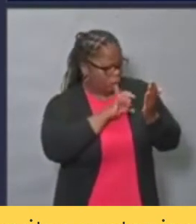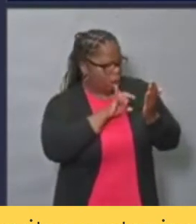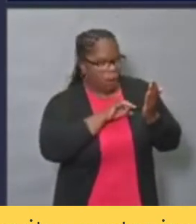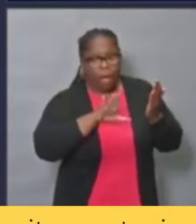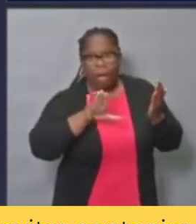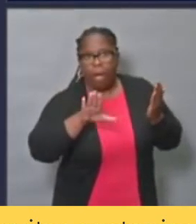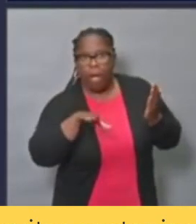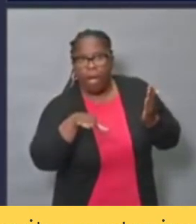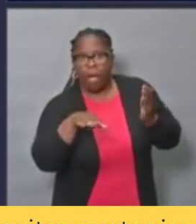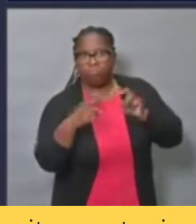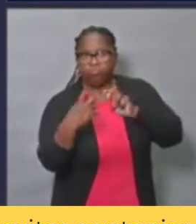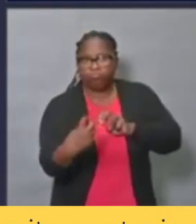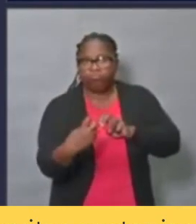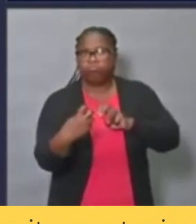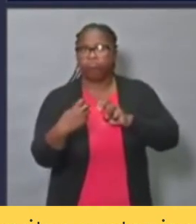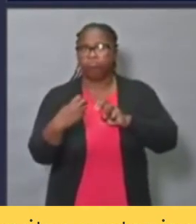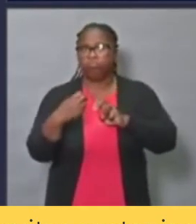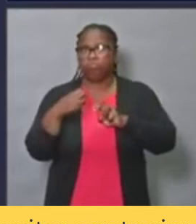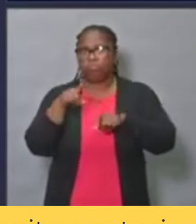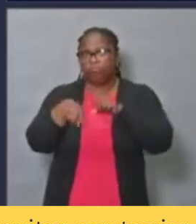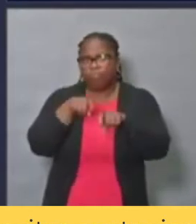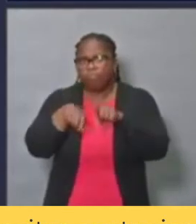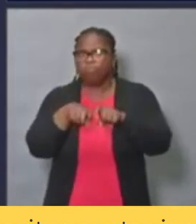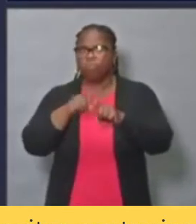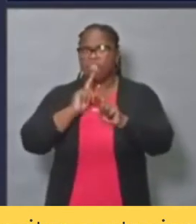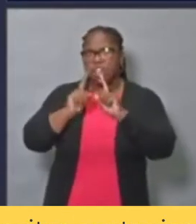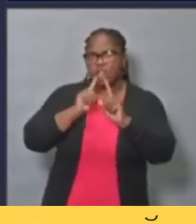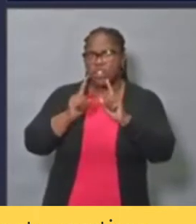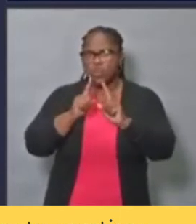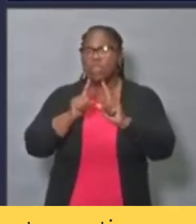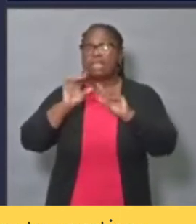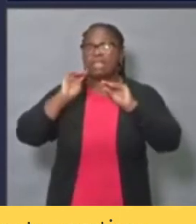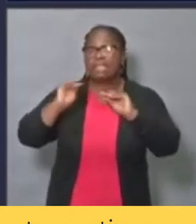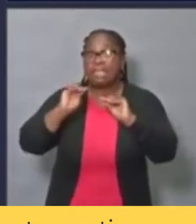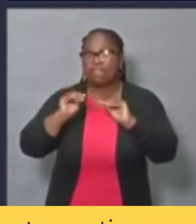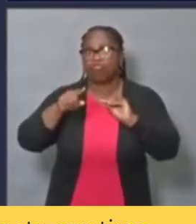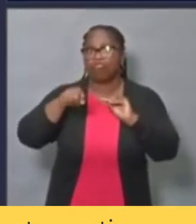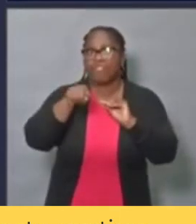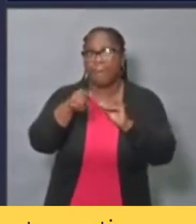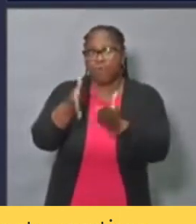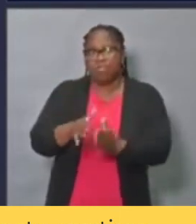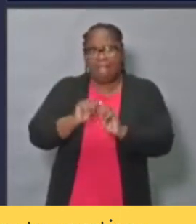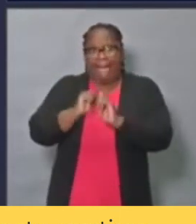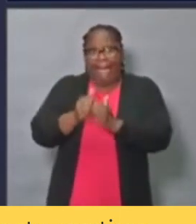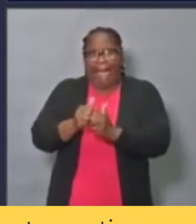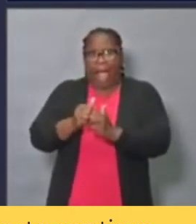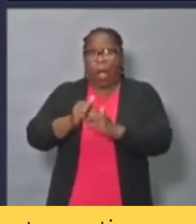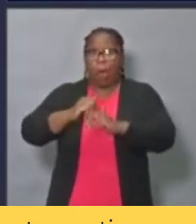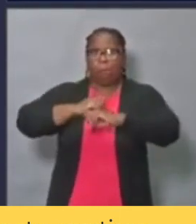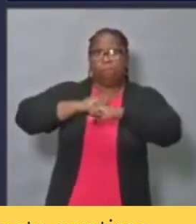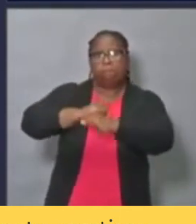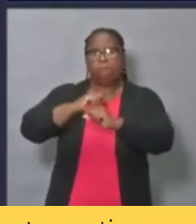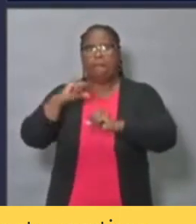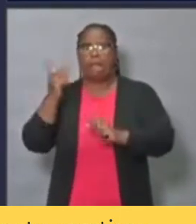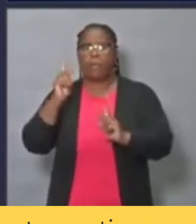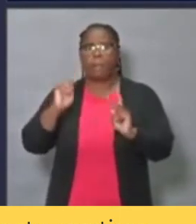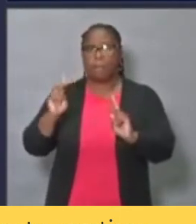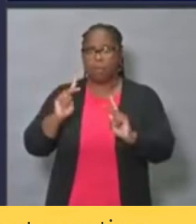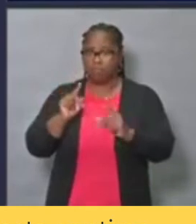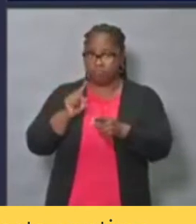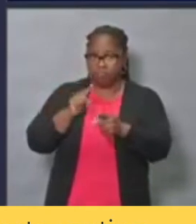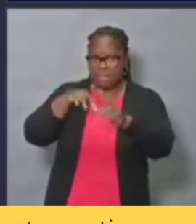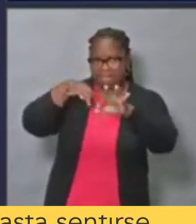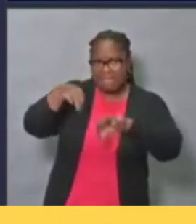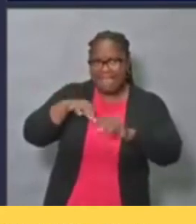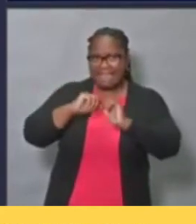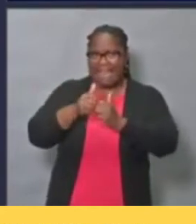and we educate them on how to prevent spreading it to others and to make sure that they know how to self-isolate